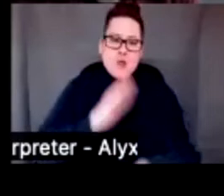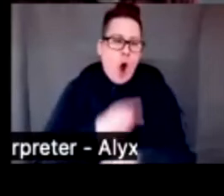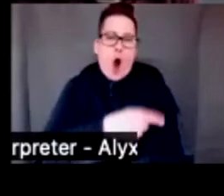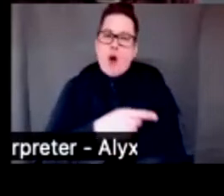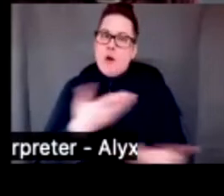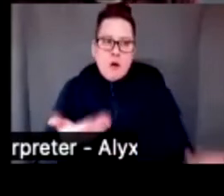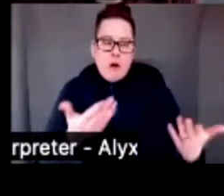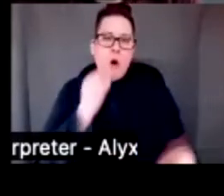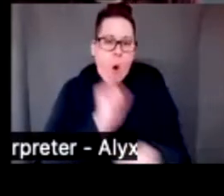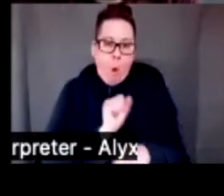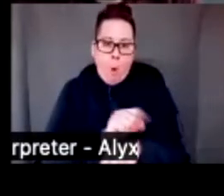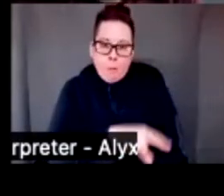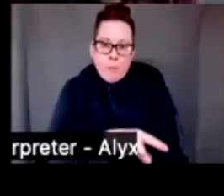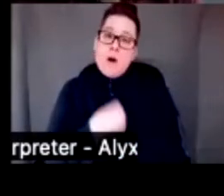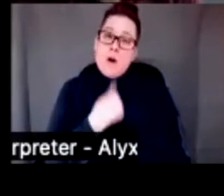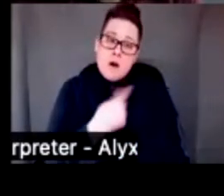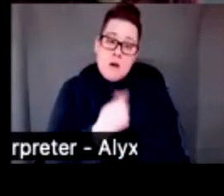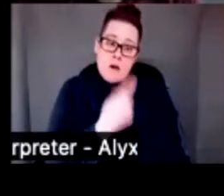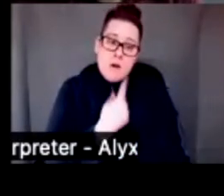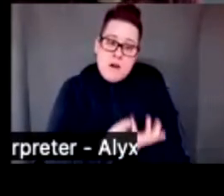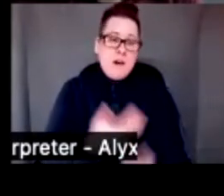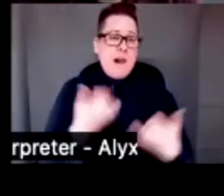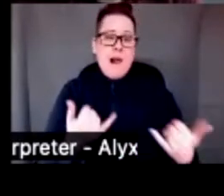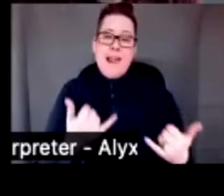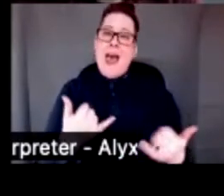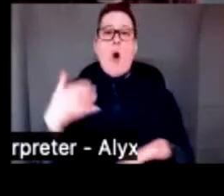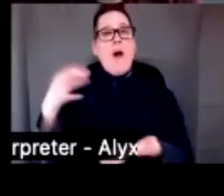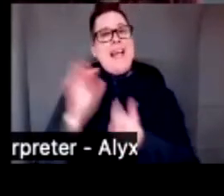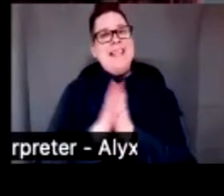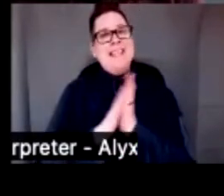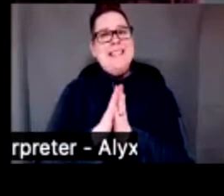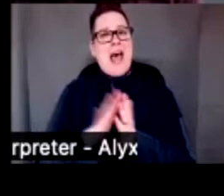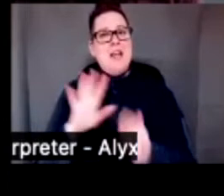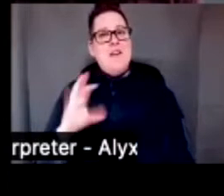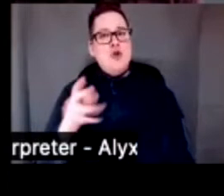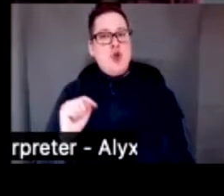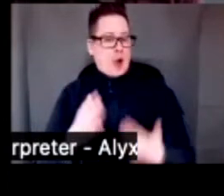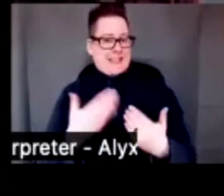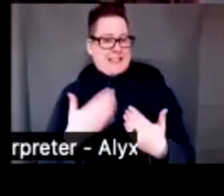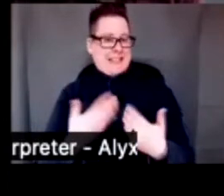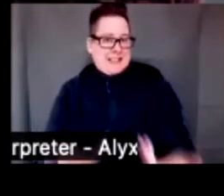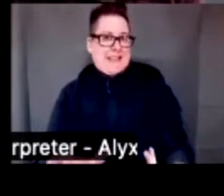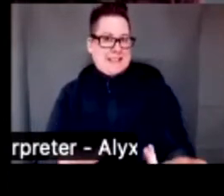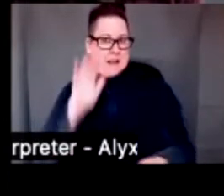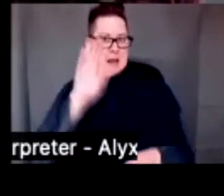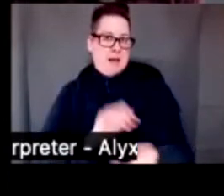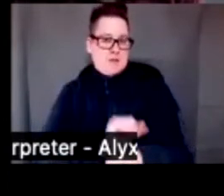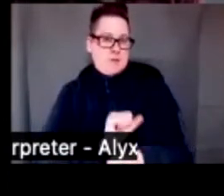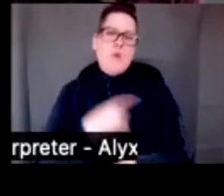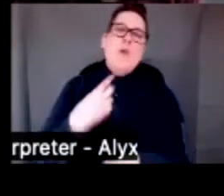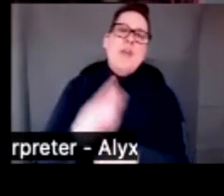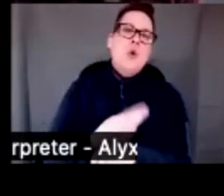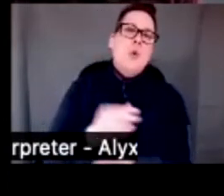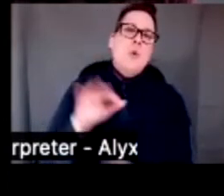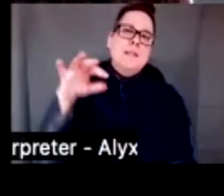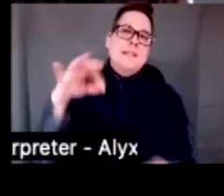from giving 25 orders at one, now the incentive chart it's only five steps. I am we use incentive charts and other tools and